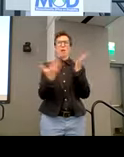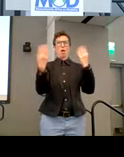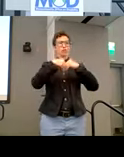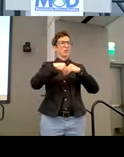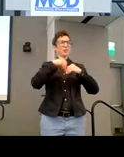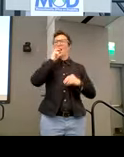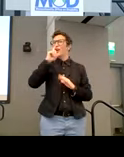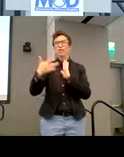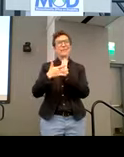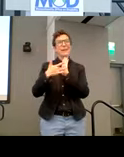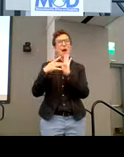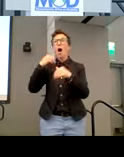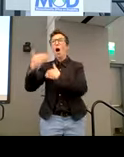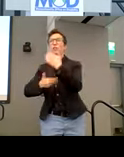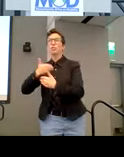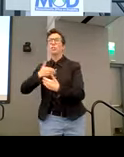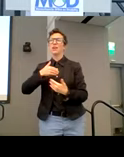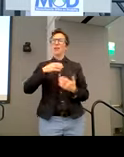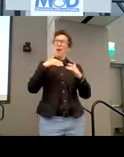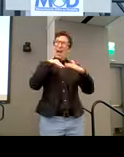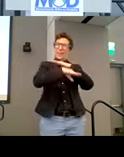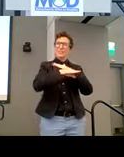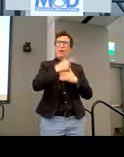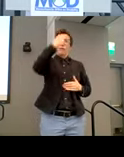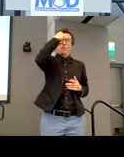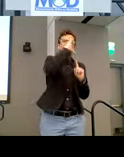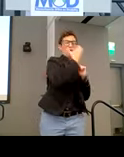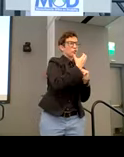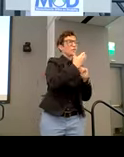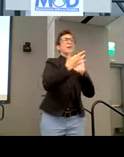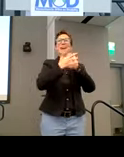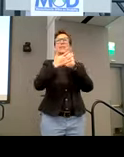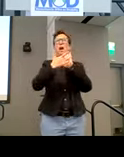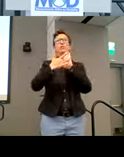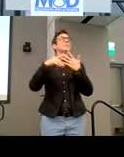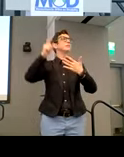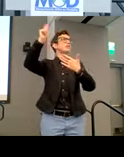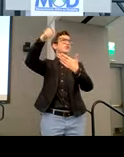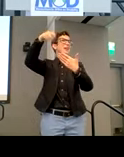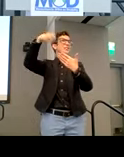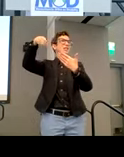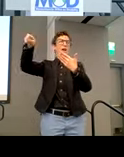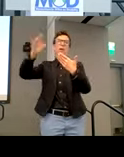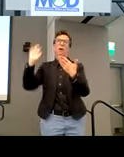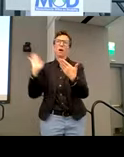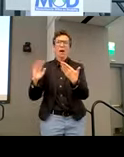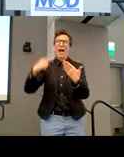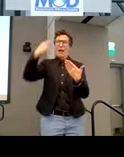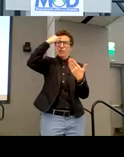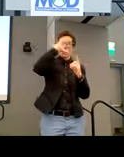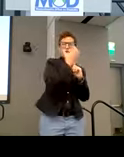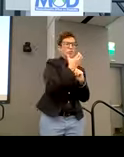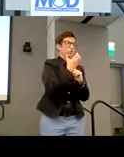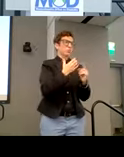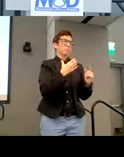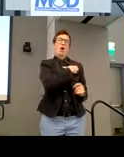technology. There's so much about culture. Just technology end up in the checklist boat. So I really recommend Harvard